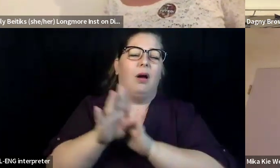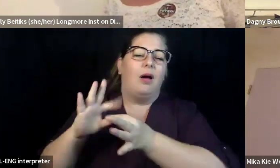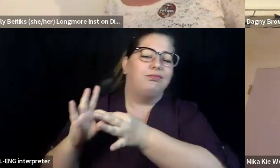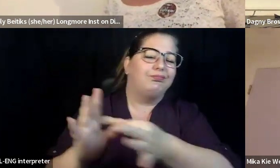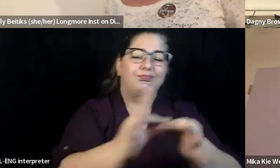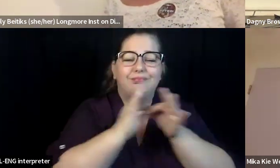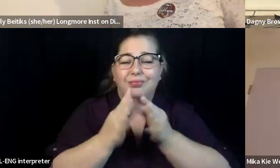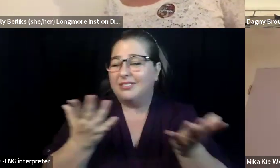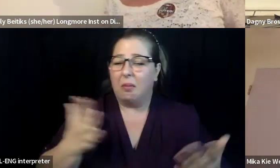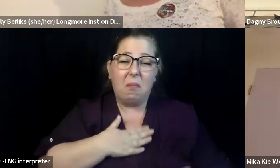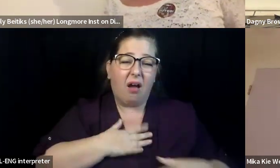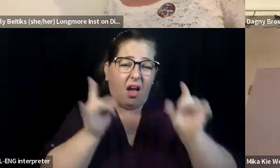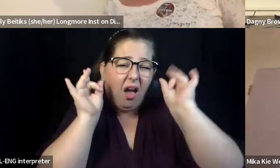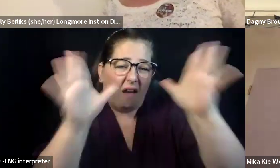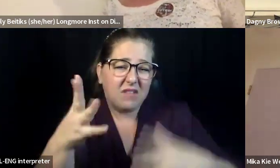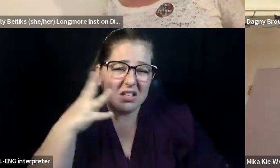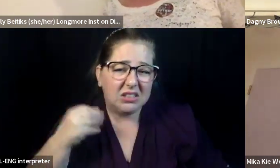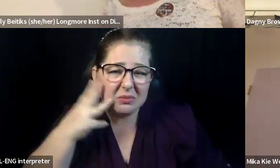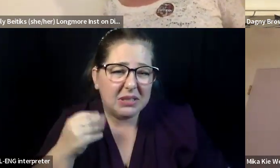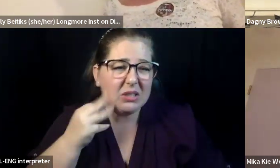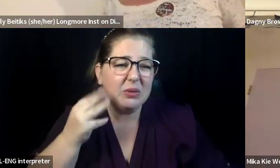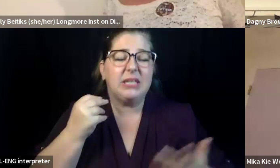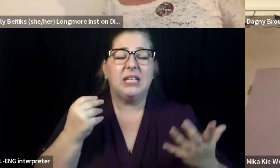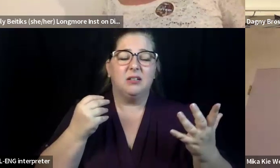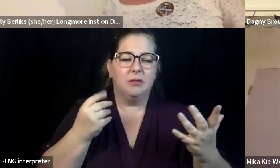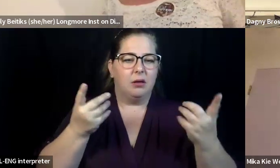um, come and come off mute. So Penny.